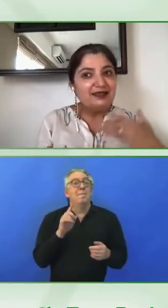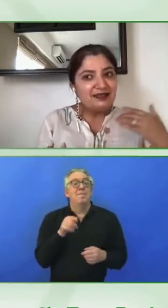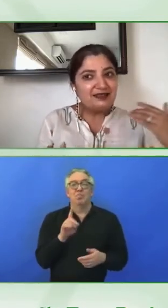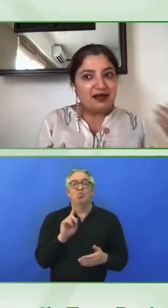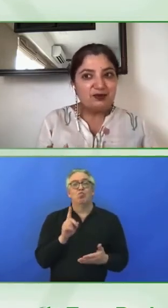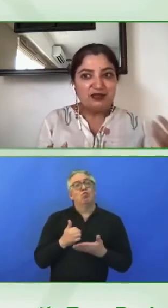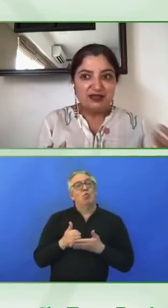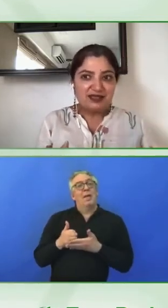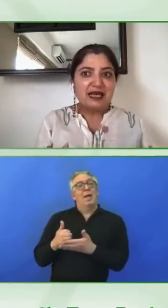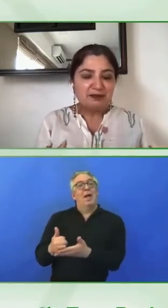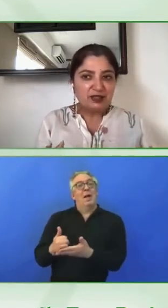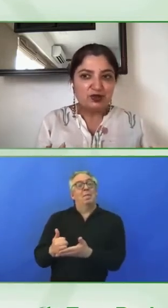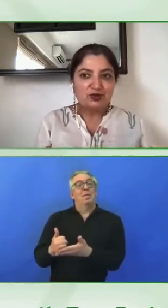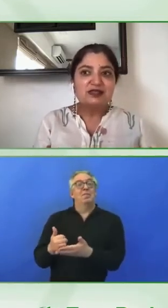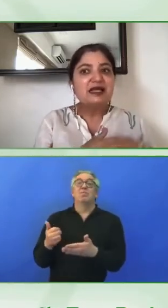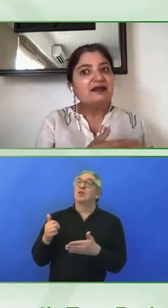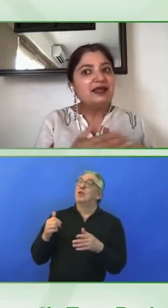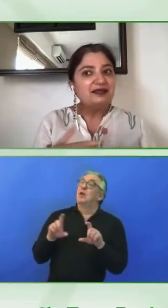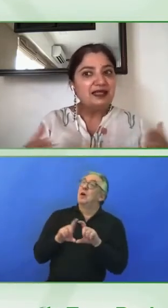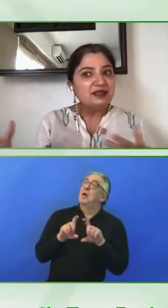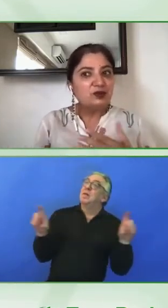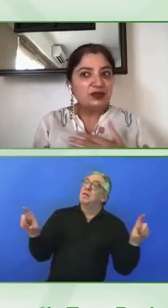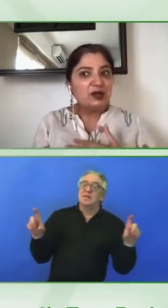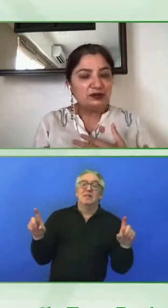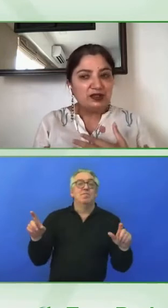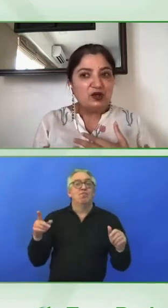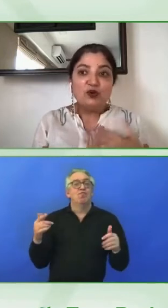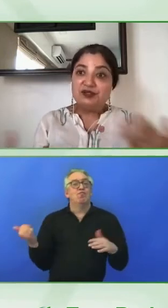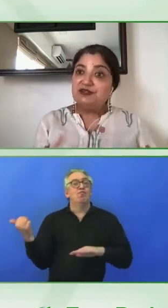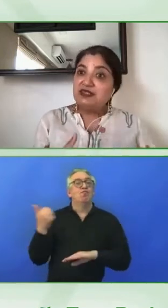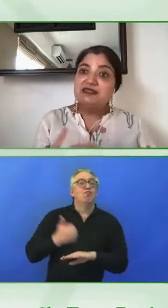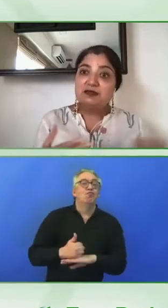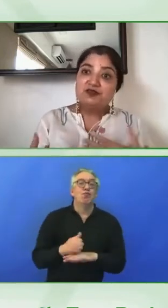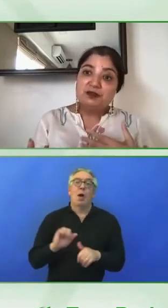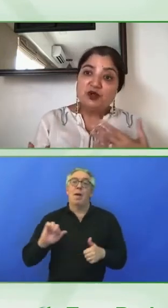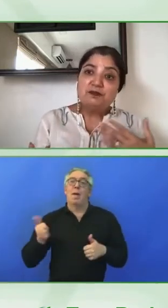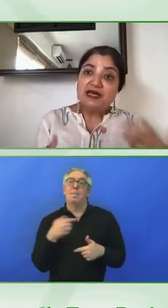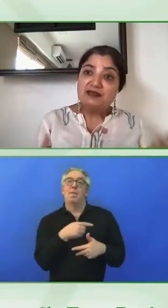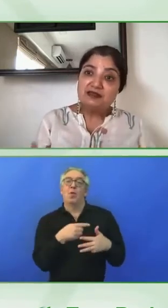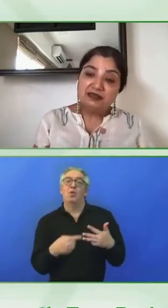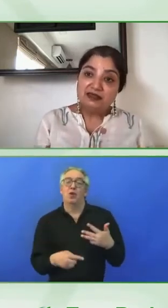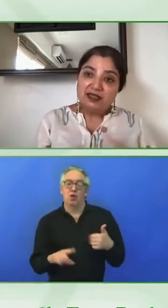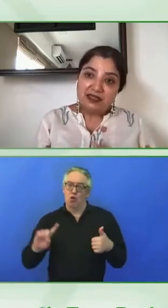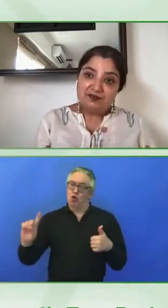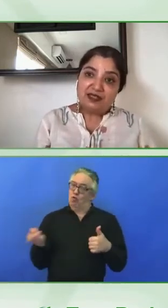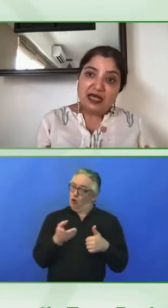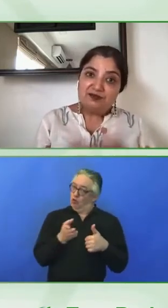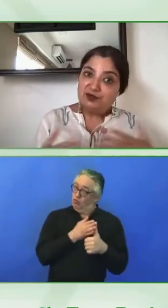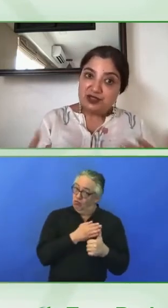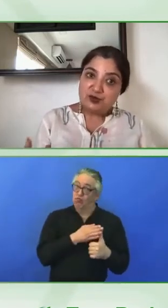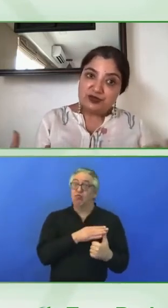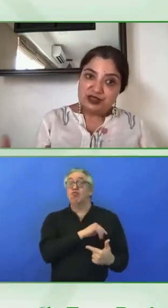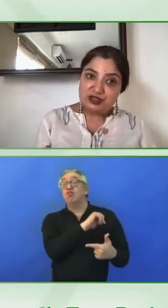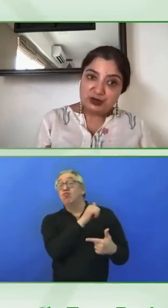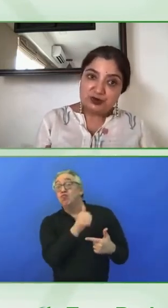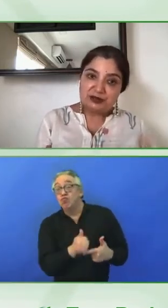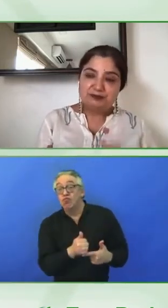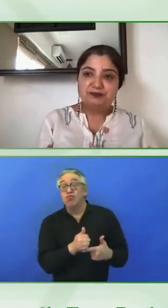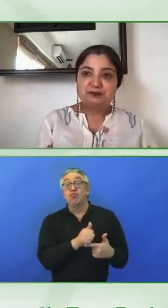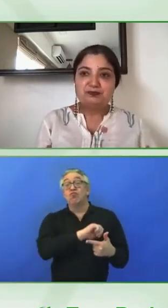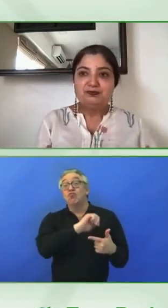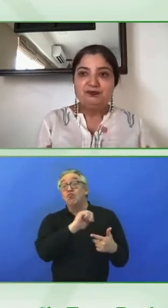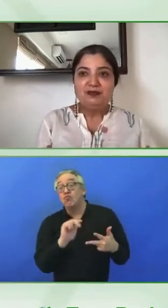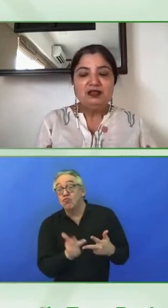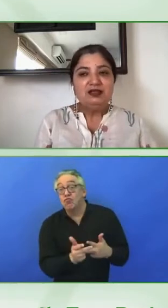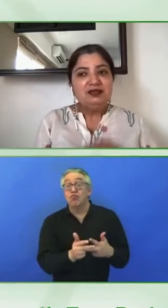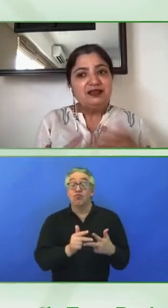decide that let's start with these applications and then let's go down or even take some of them on parallelly if they have the resources to do